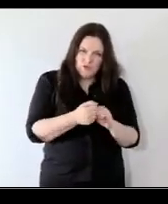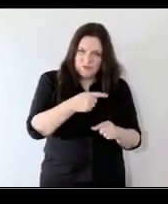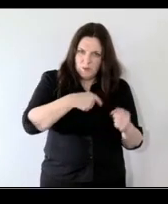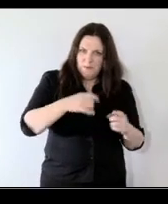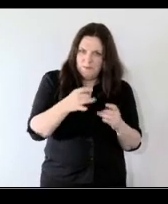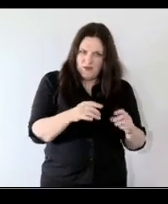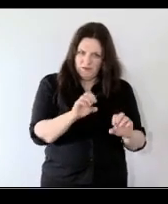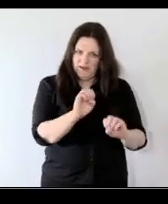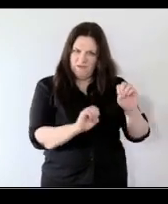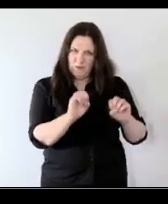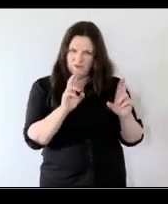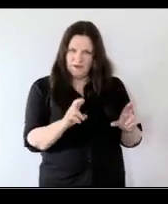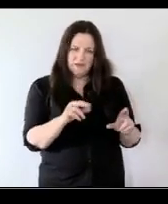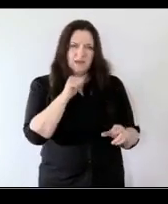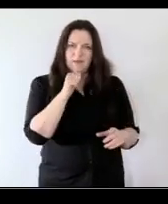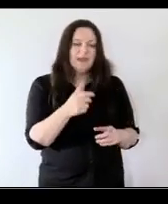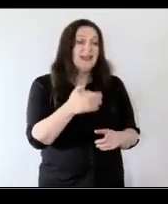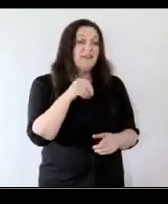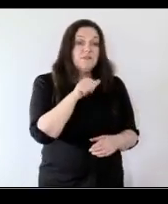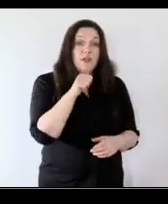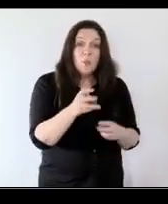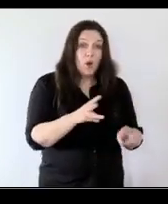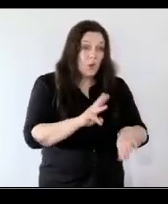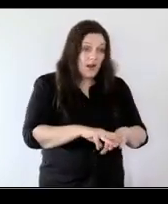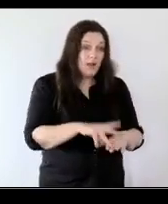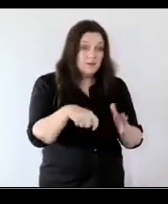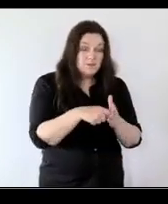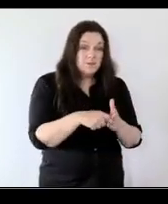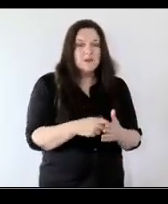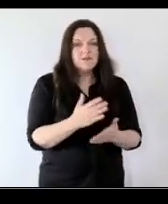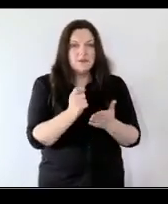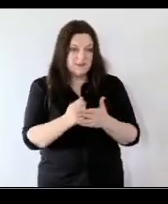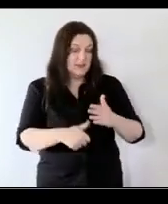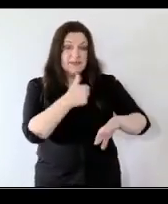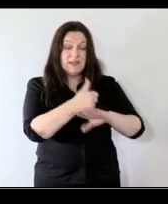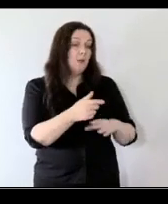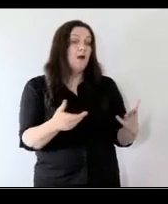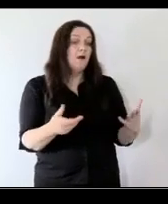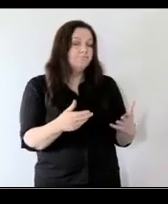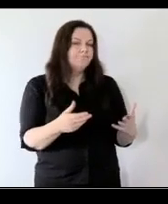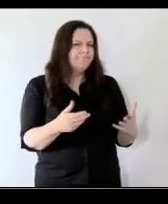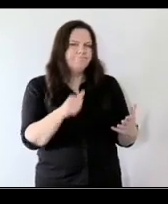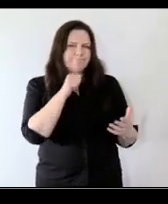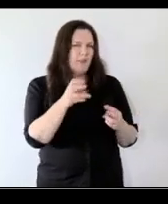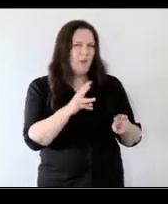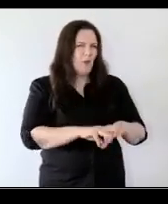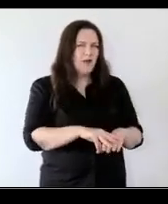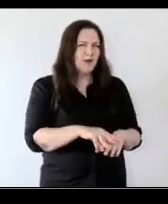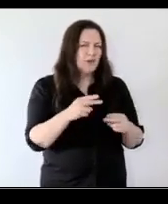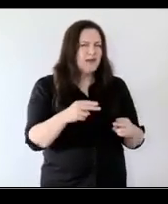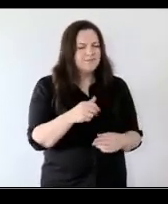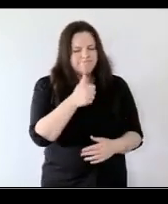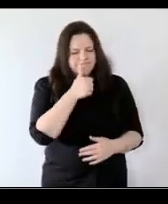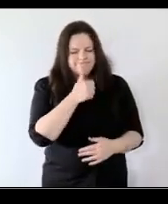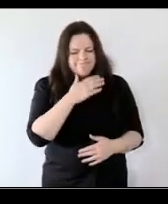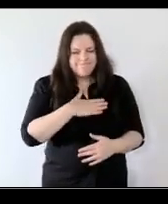evaluated properly so that we don't keep doing them if they don't work and we do often put things in place that don't work um and we need to be humble